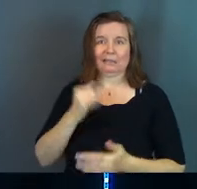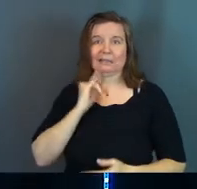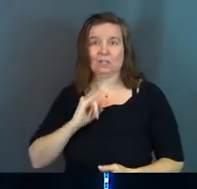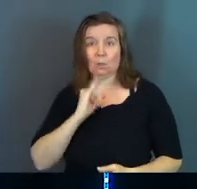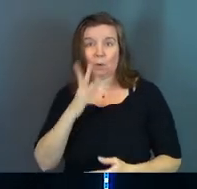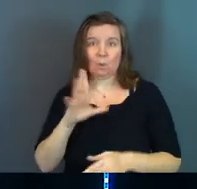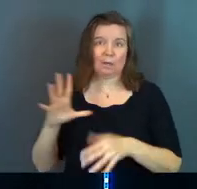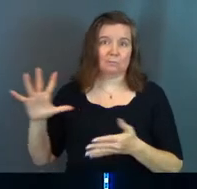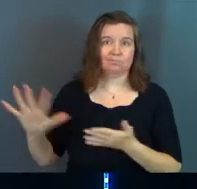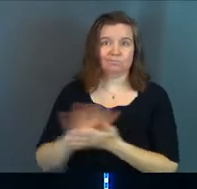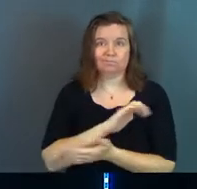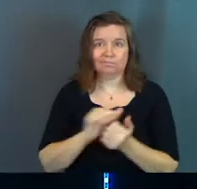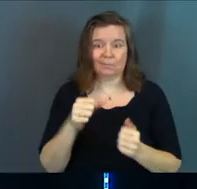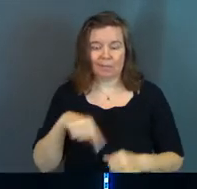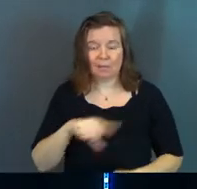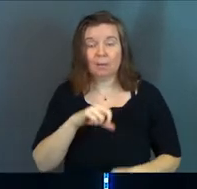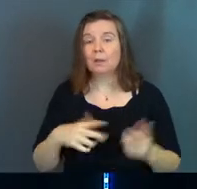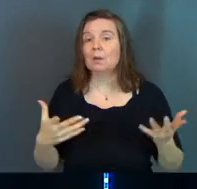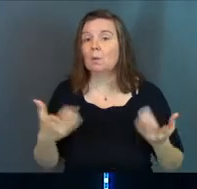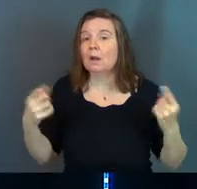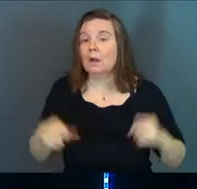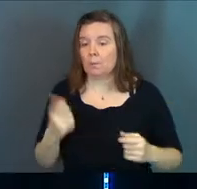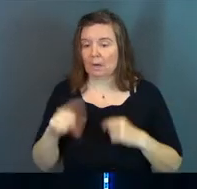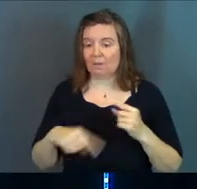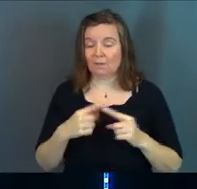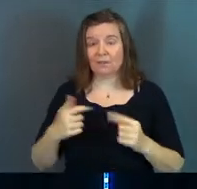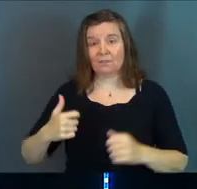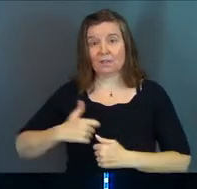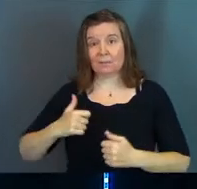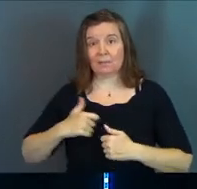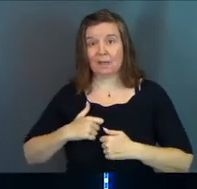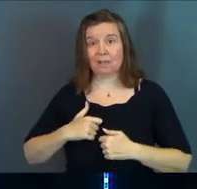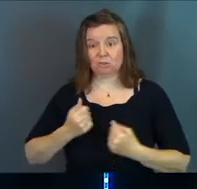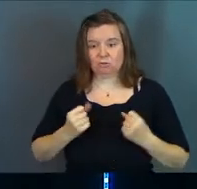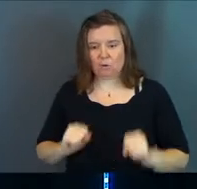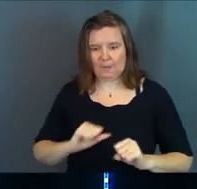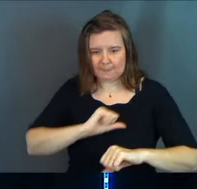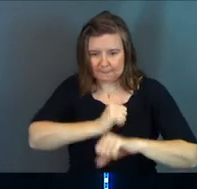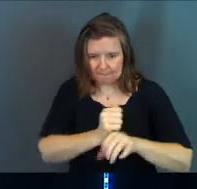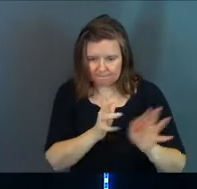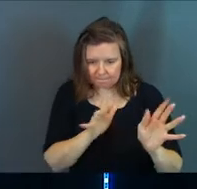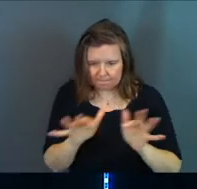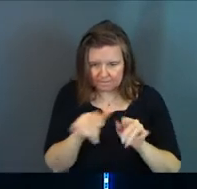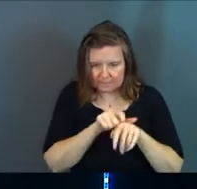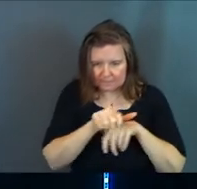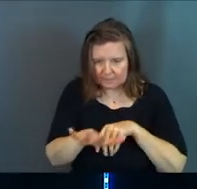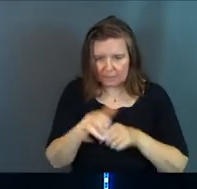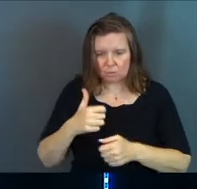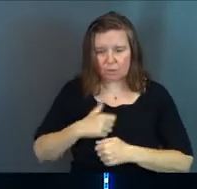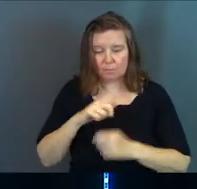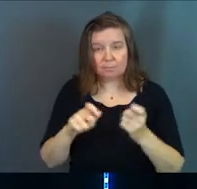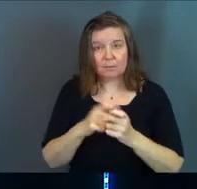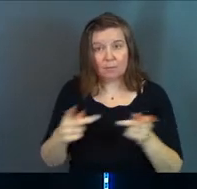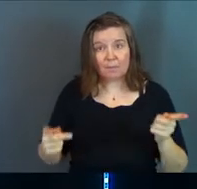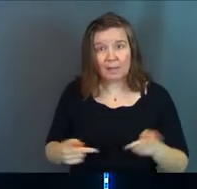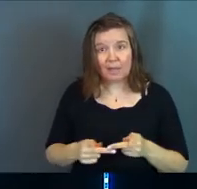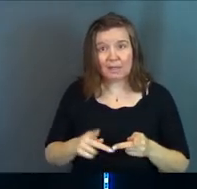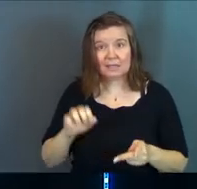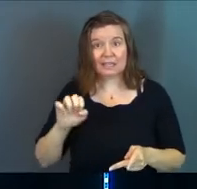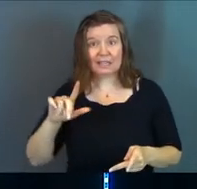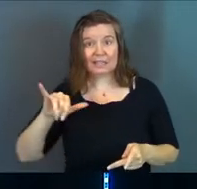wanted to defeat them. But here's what would happen. Whenever he had a military strategy, and he was sending his army to a particular place,